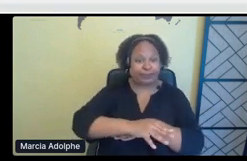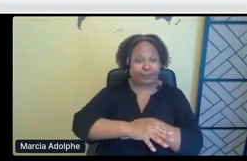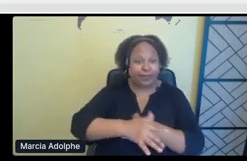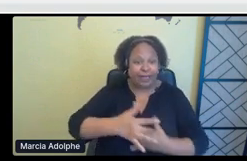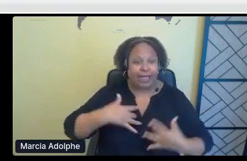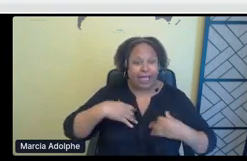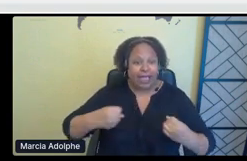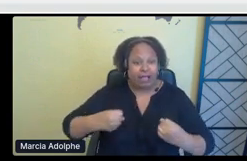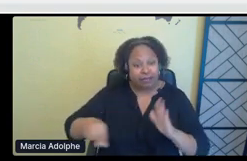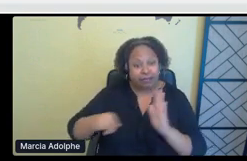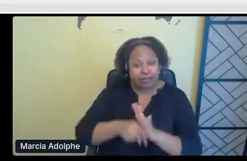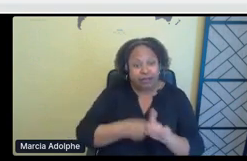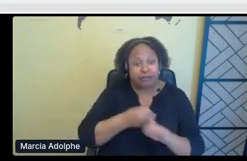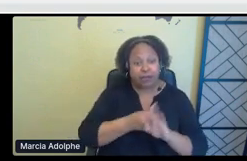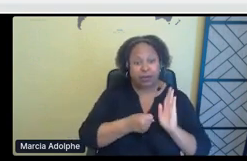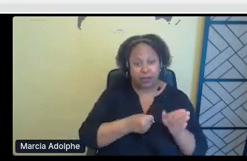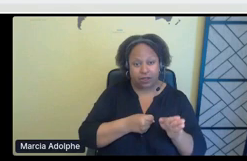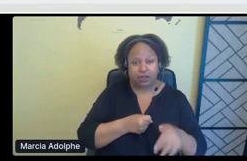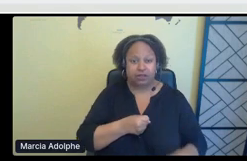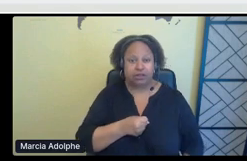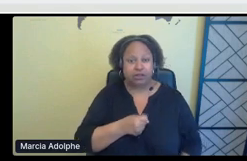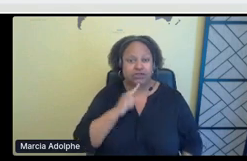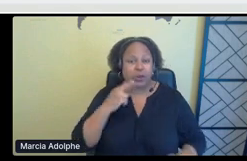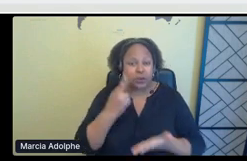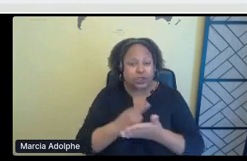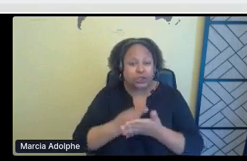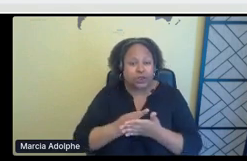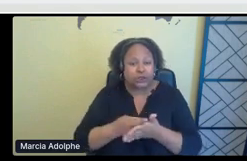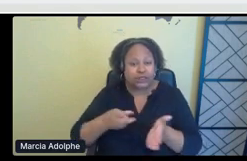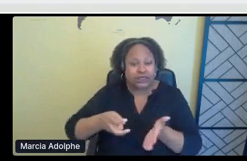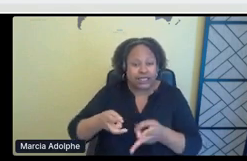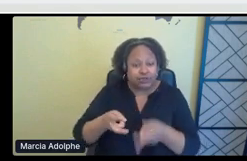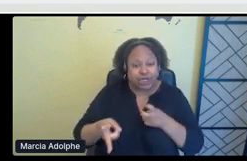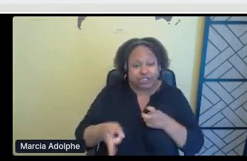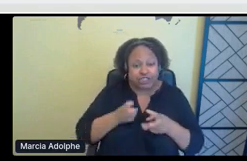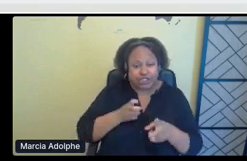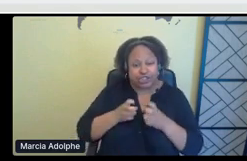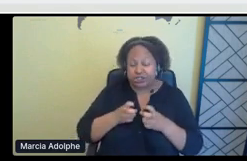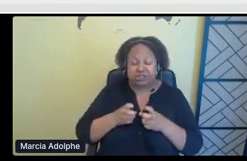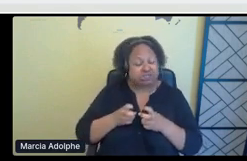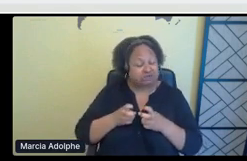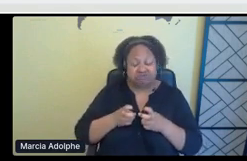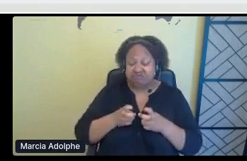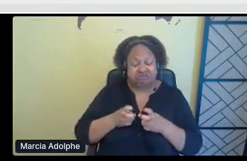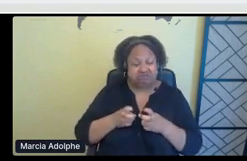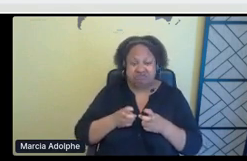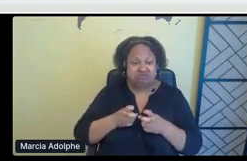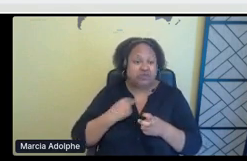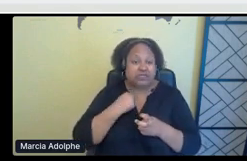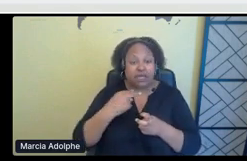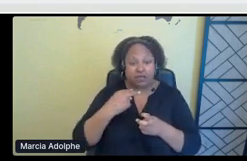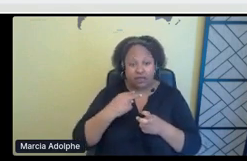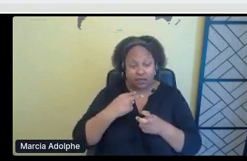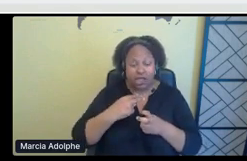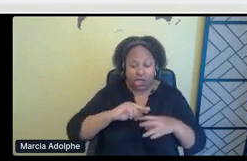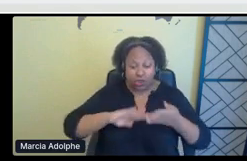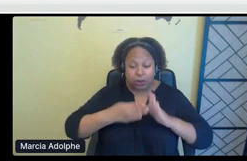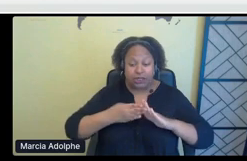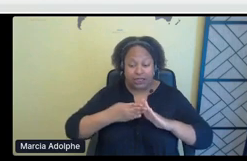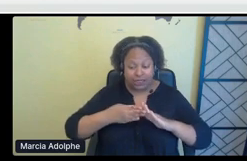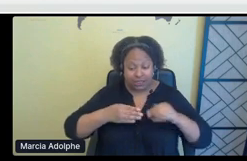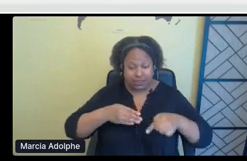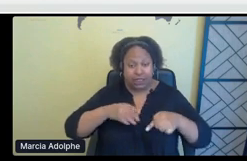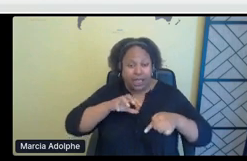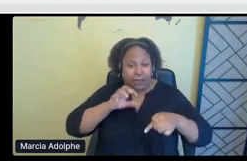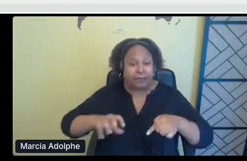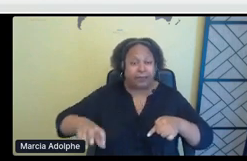resource extraction for some communities because they're completely surrounded by it. And that's all is available for them to stay in the